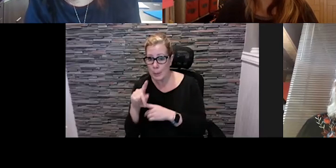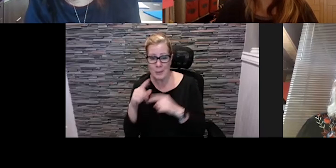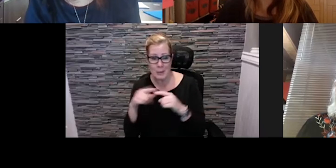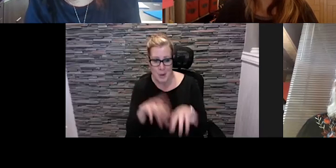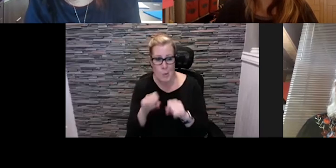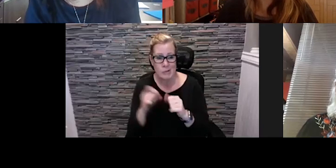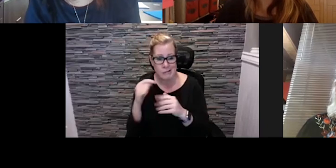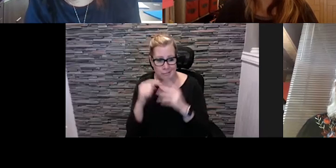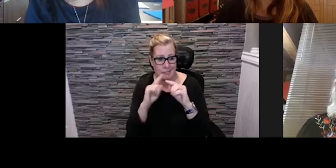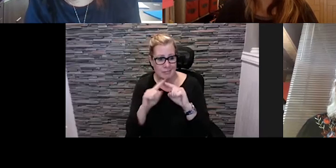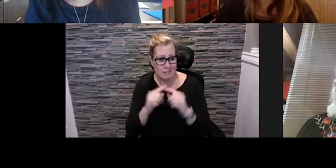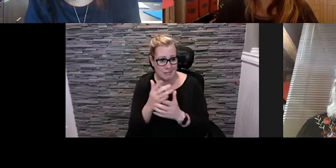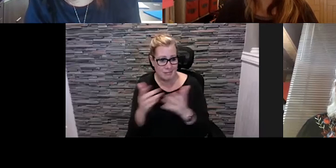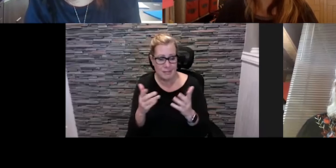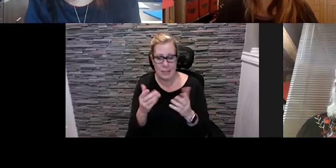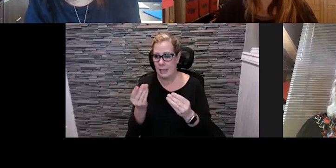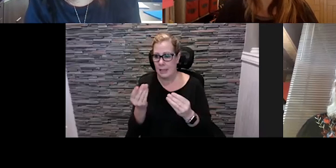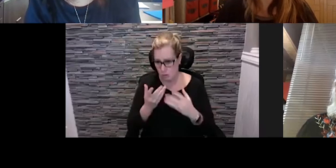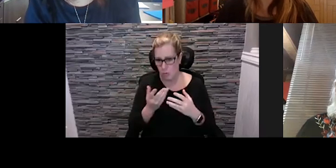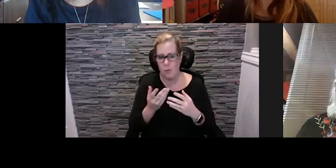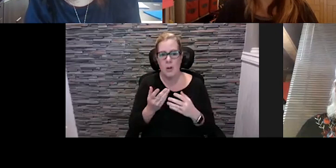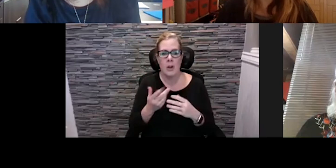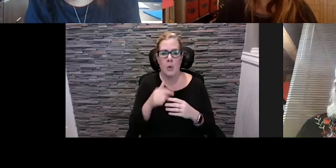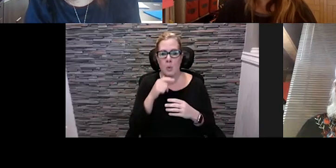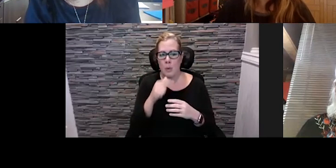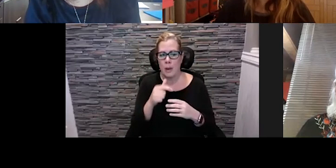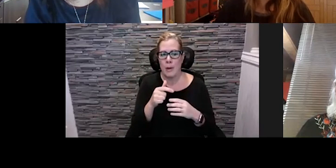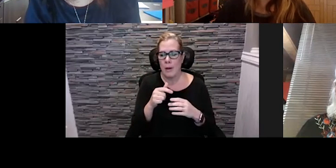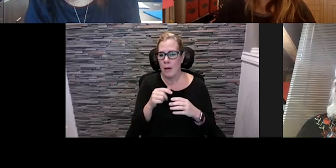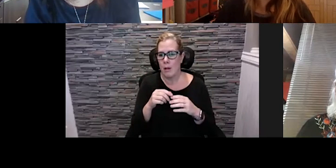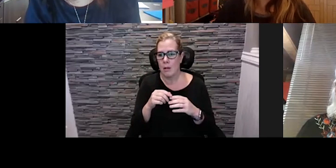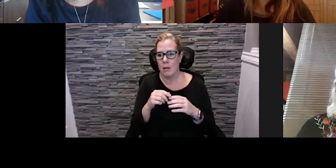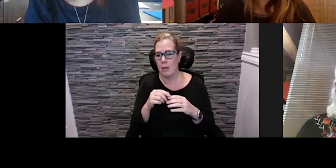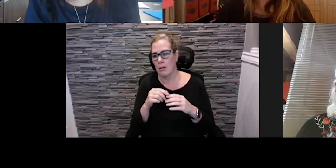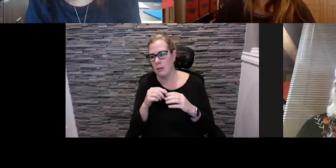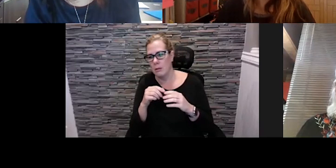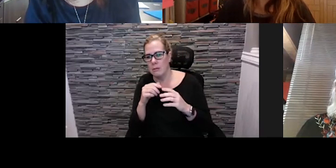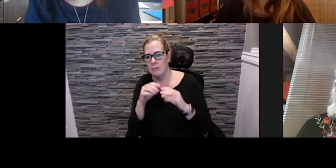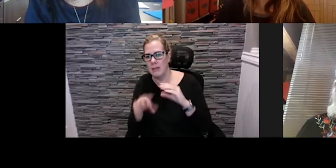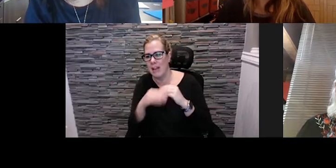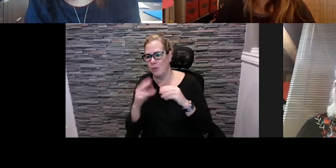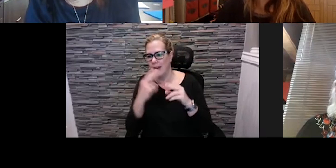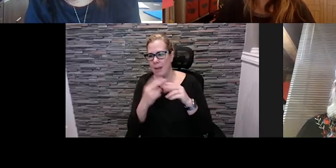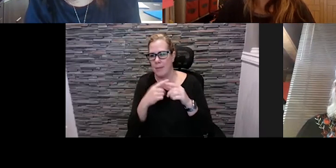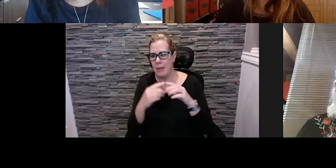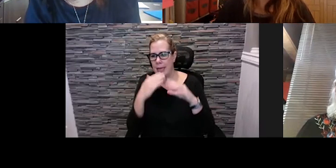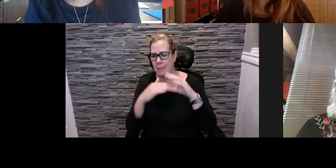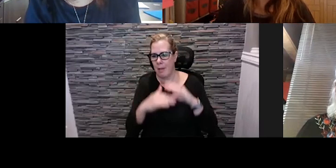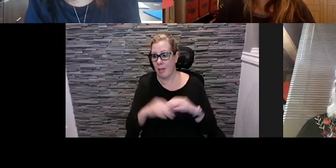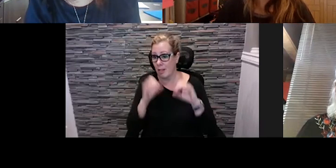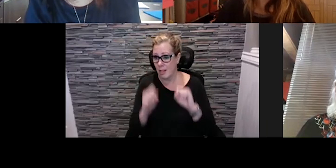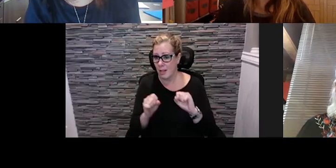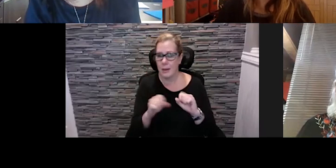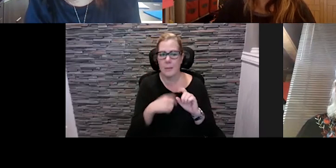things um then feel free to just let us know to keep you in the loop also i put my email in the